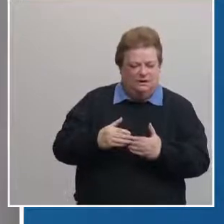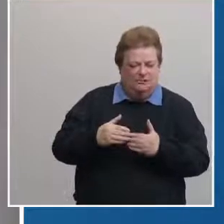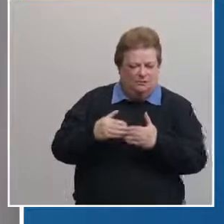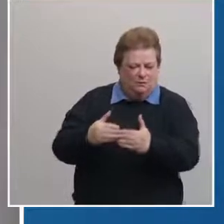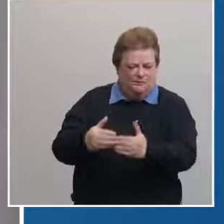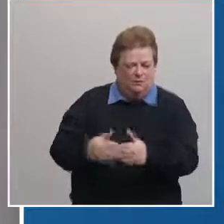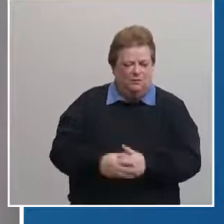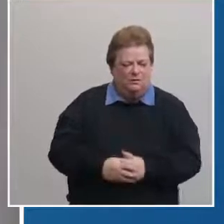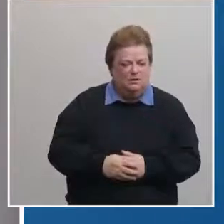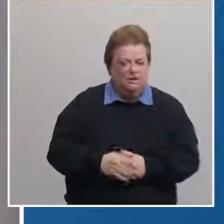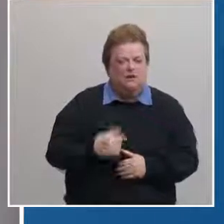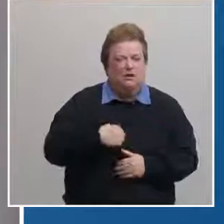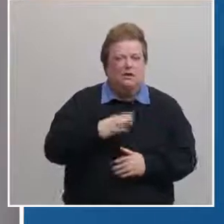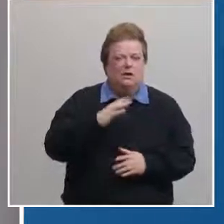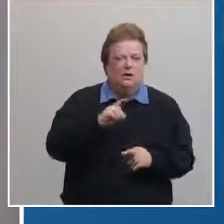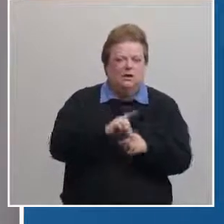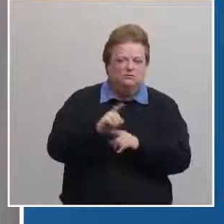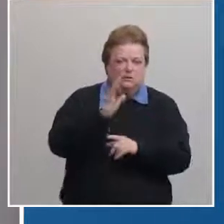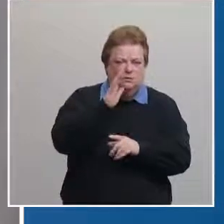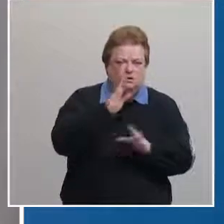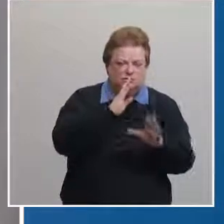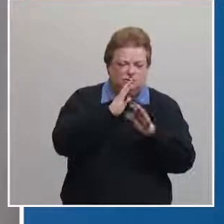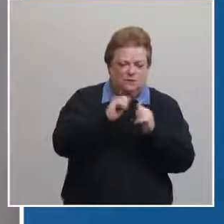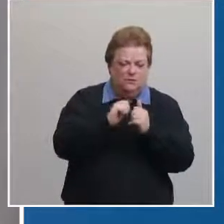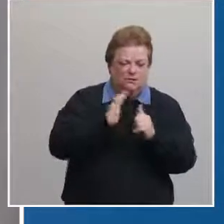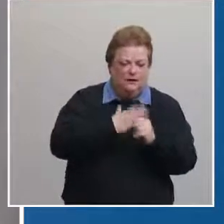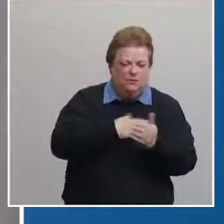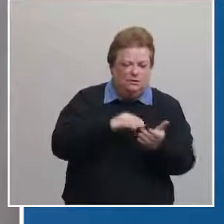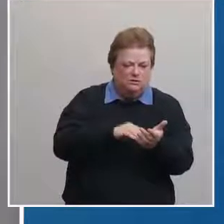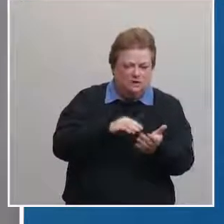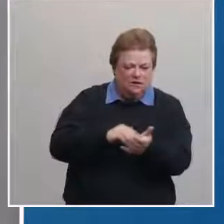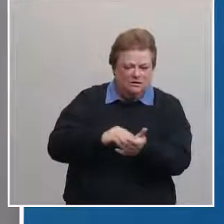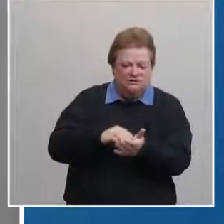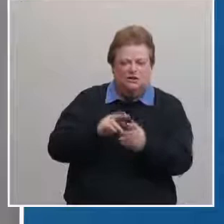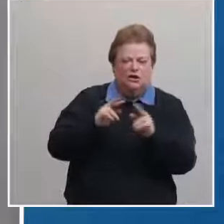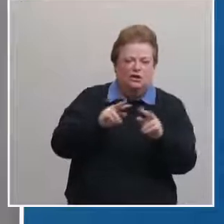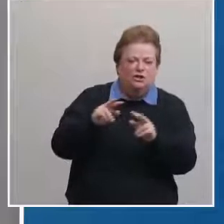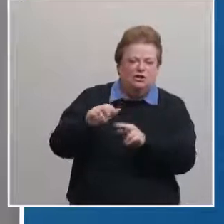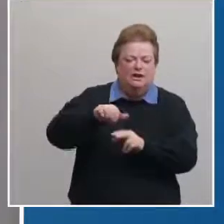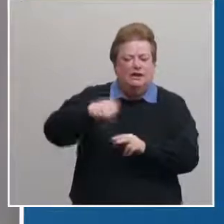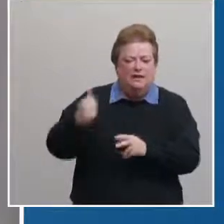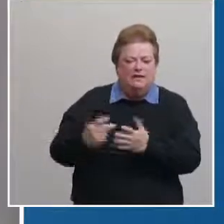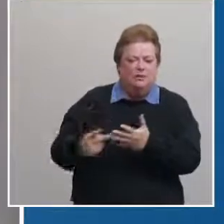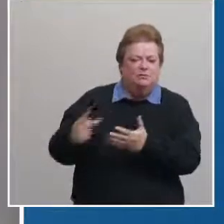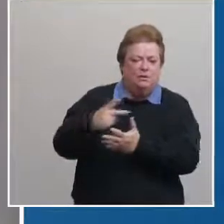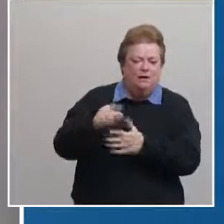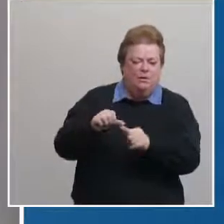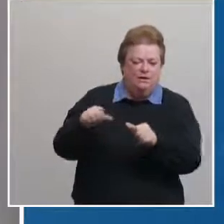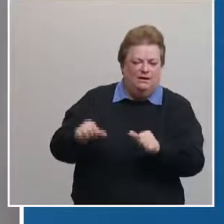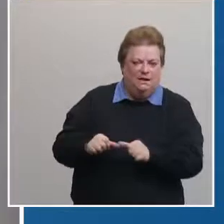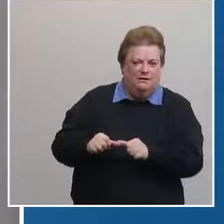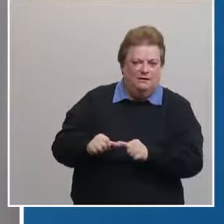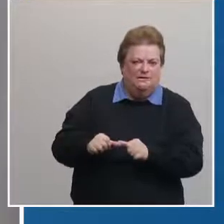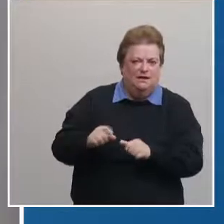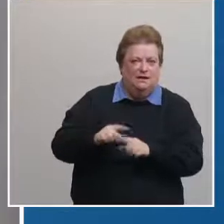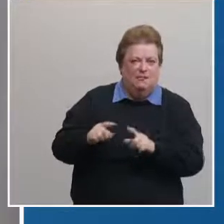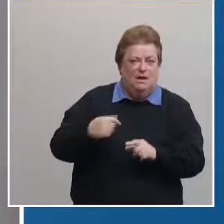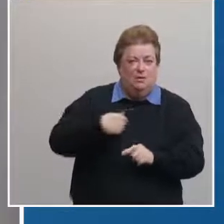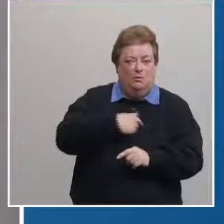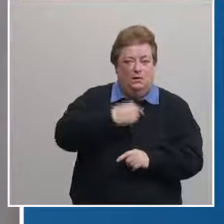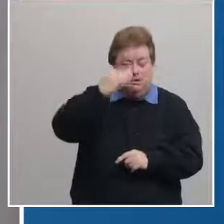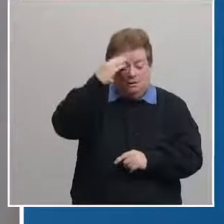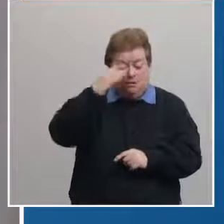also going to be talking with our physicians and looking at some of the other priority areas but we know the older